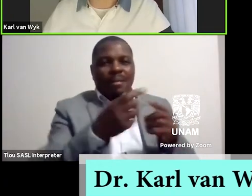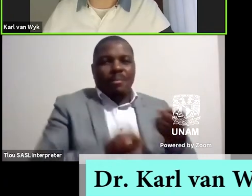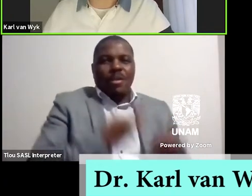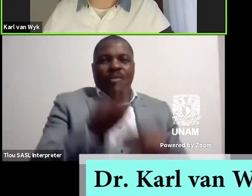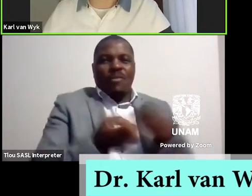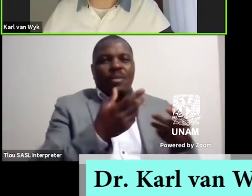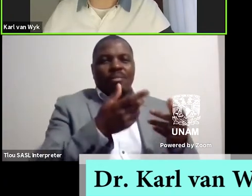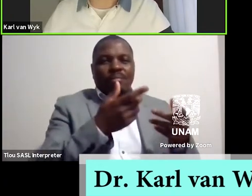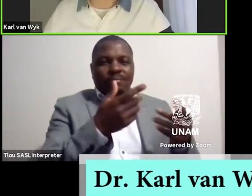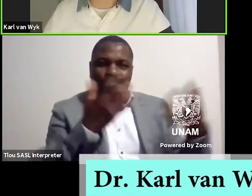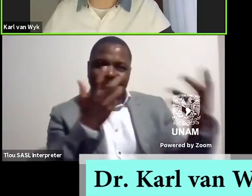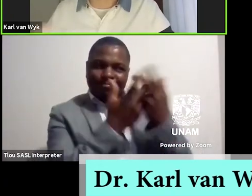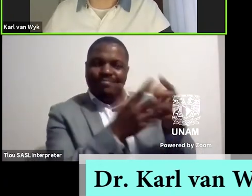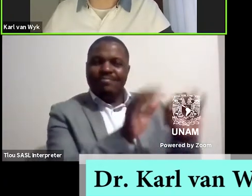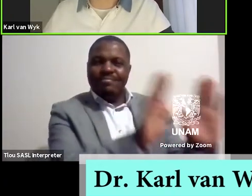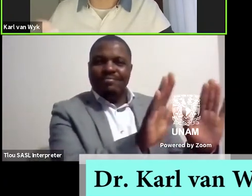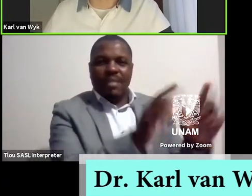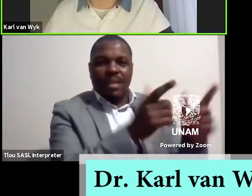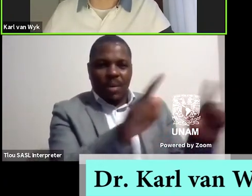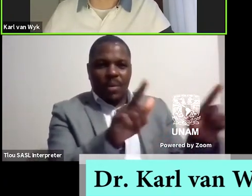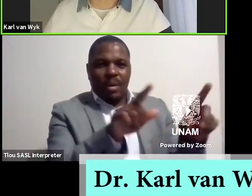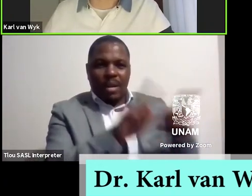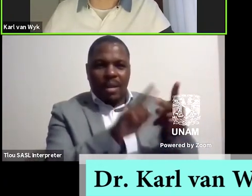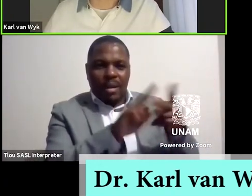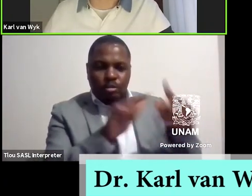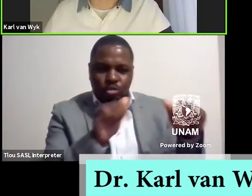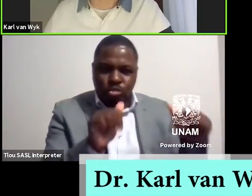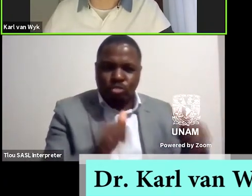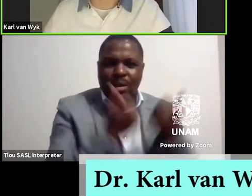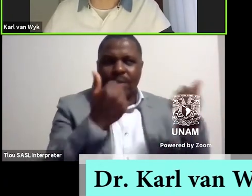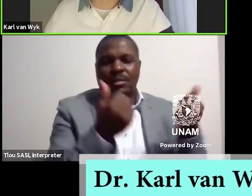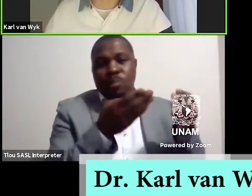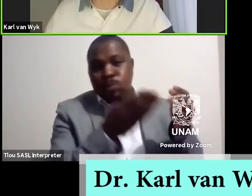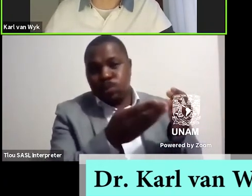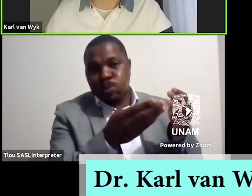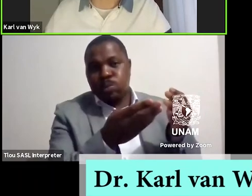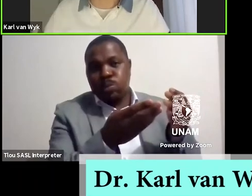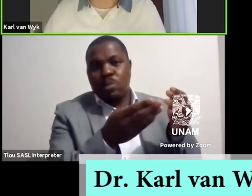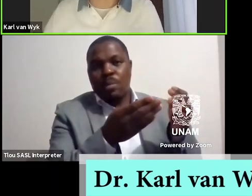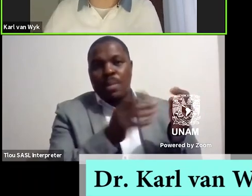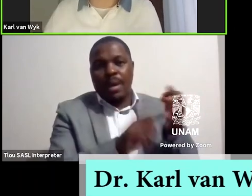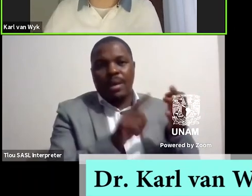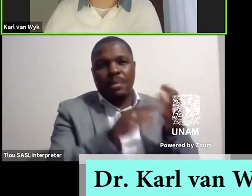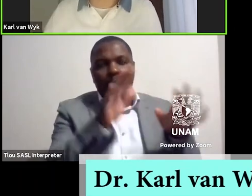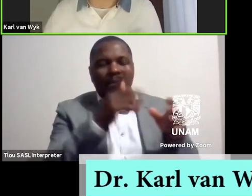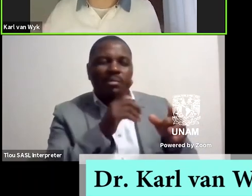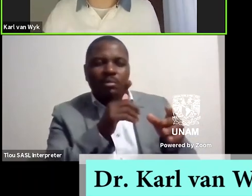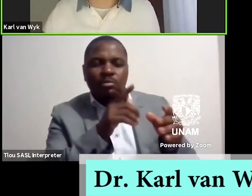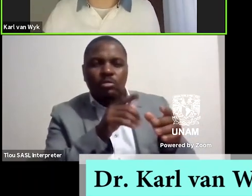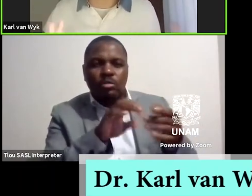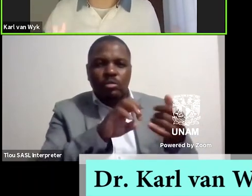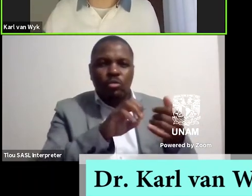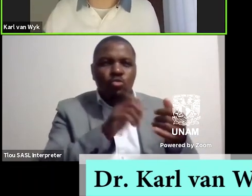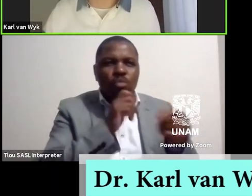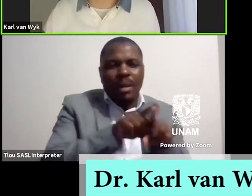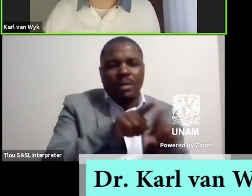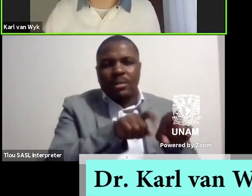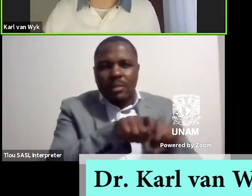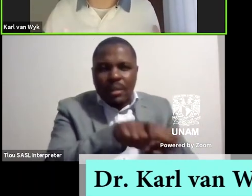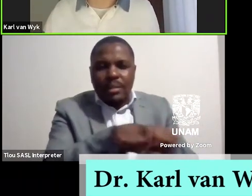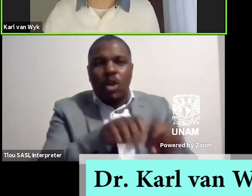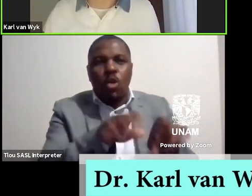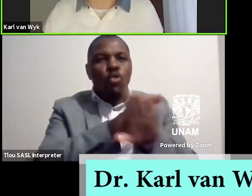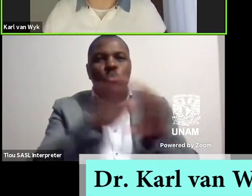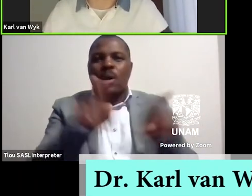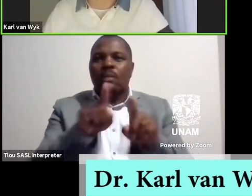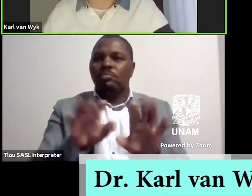um it is more challenging and more um more experimental than what would um in comparison to prose writing